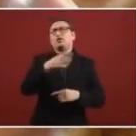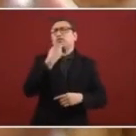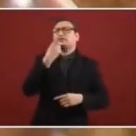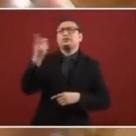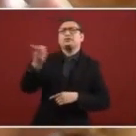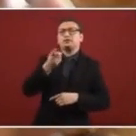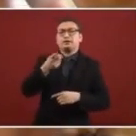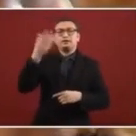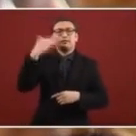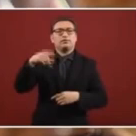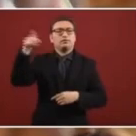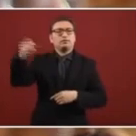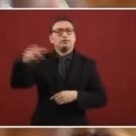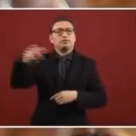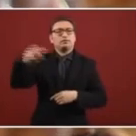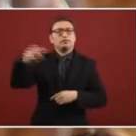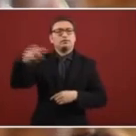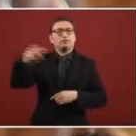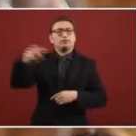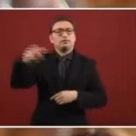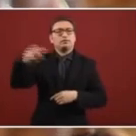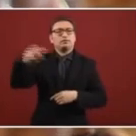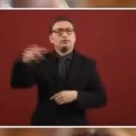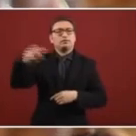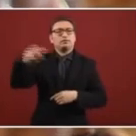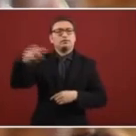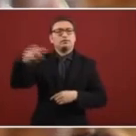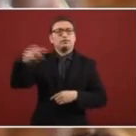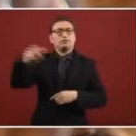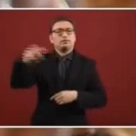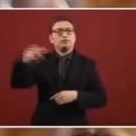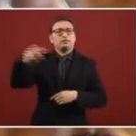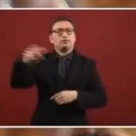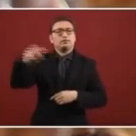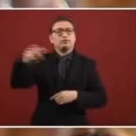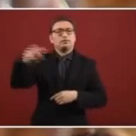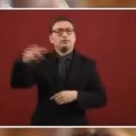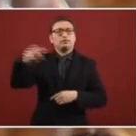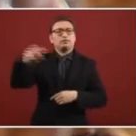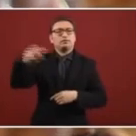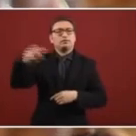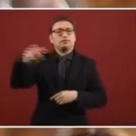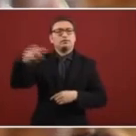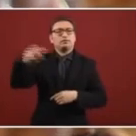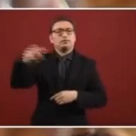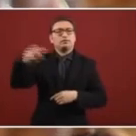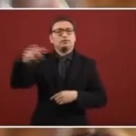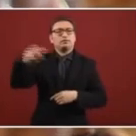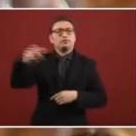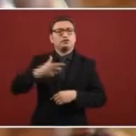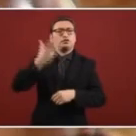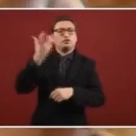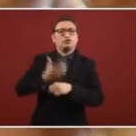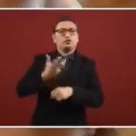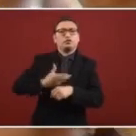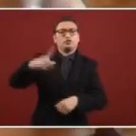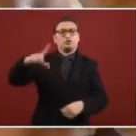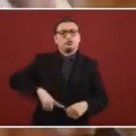these we know are coming from the US government